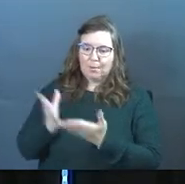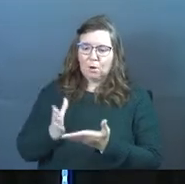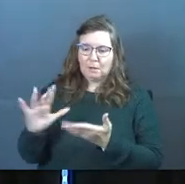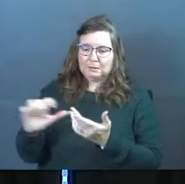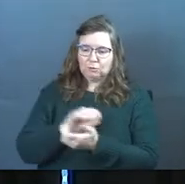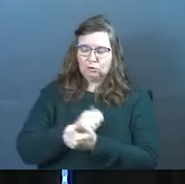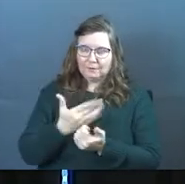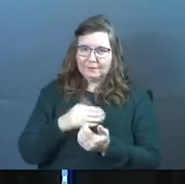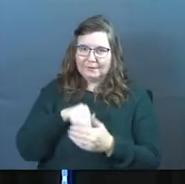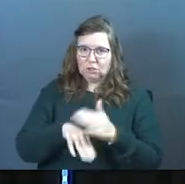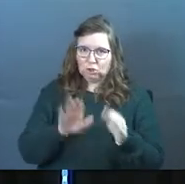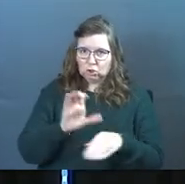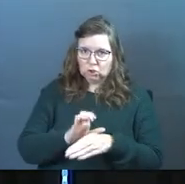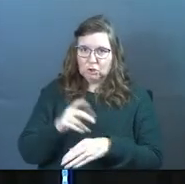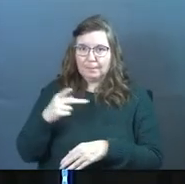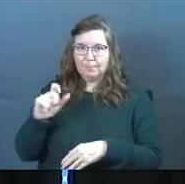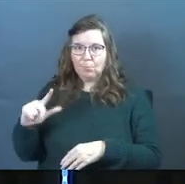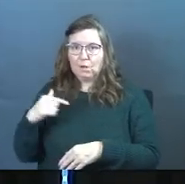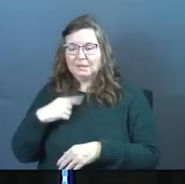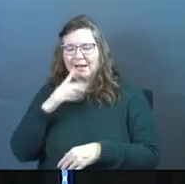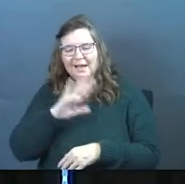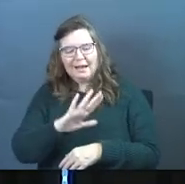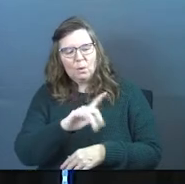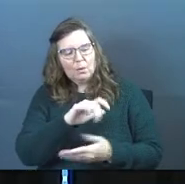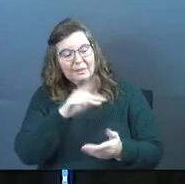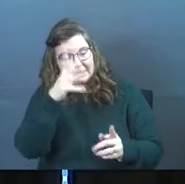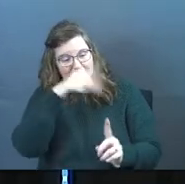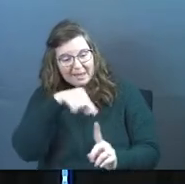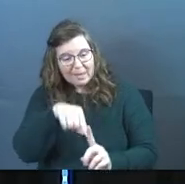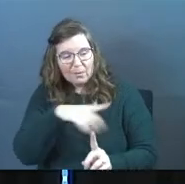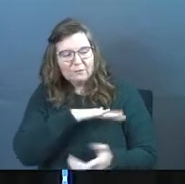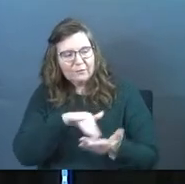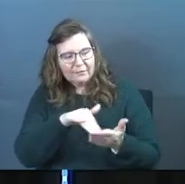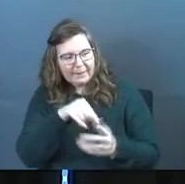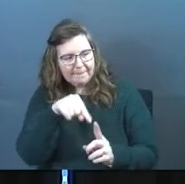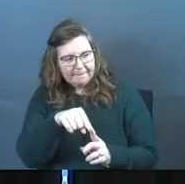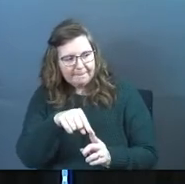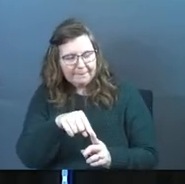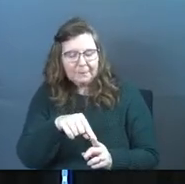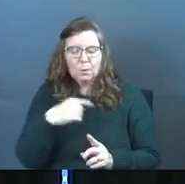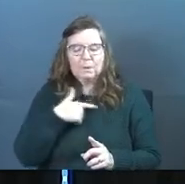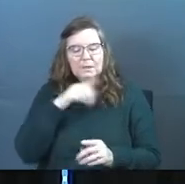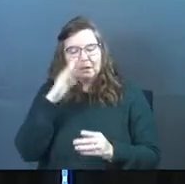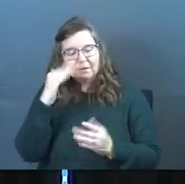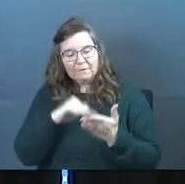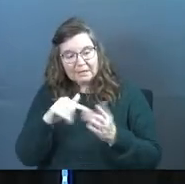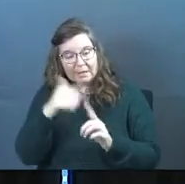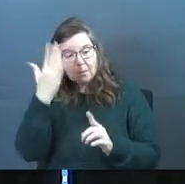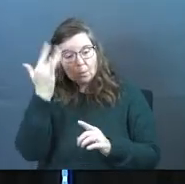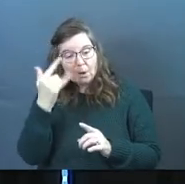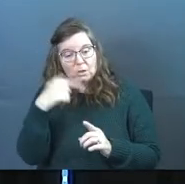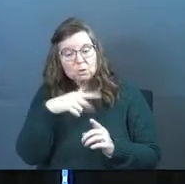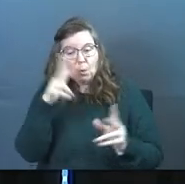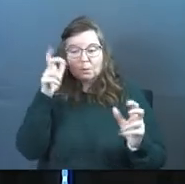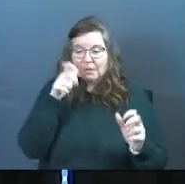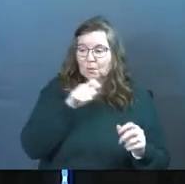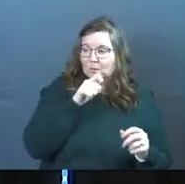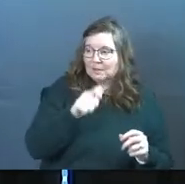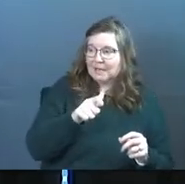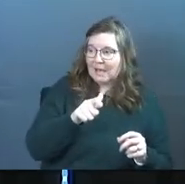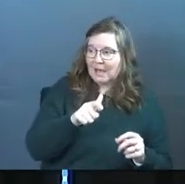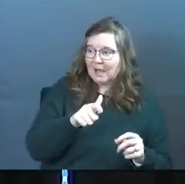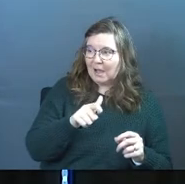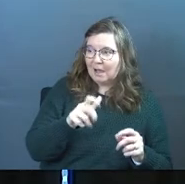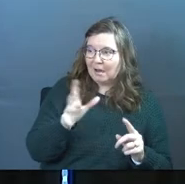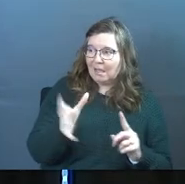into their church. And Paul is saying, we need to forgive this guy. And he says, need to forgive him so that Satan will not